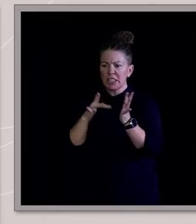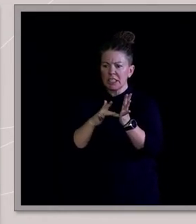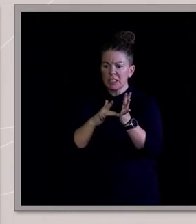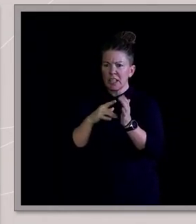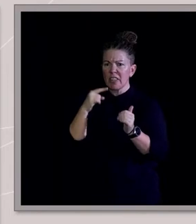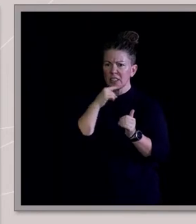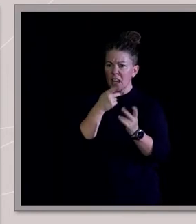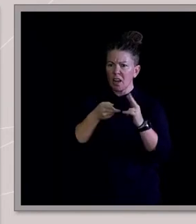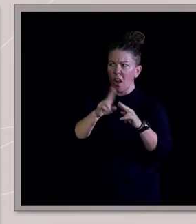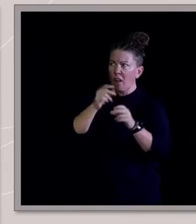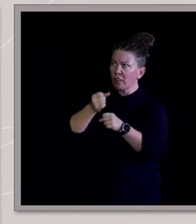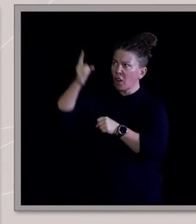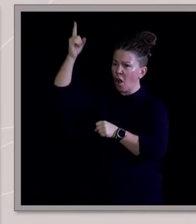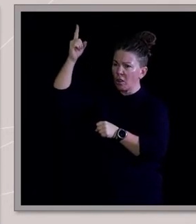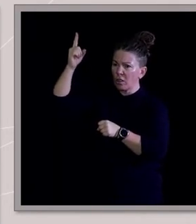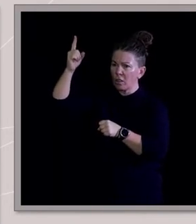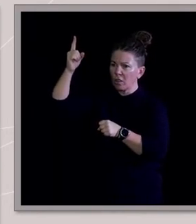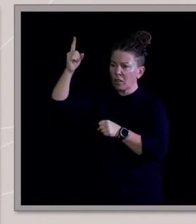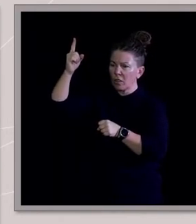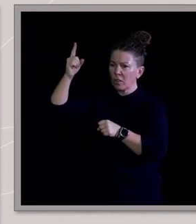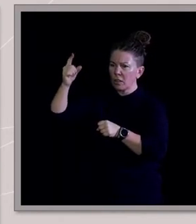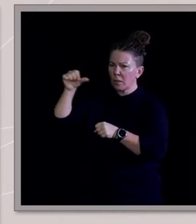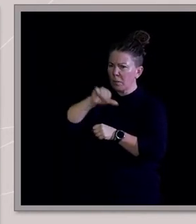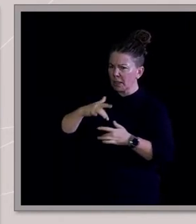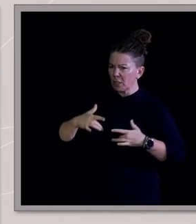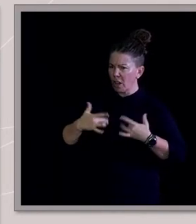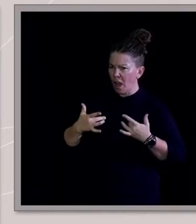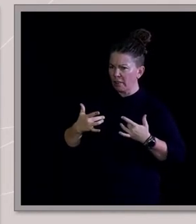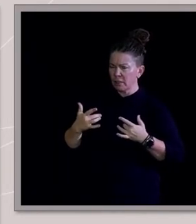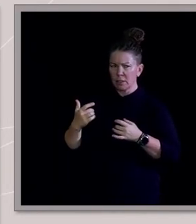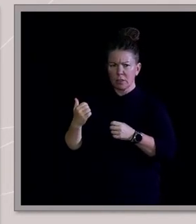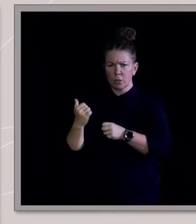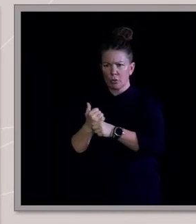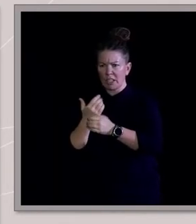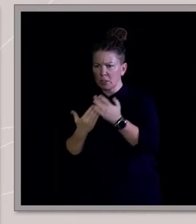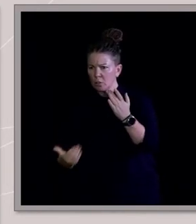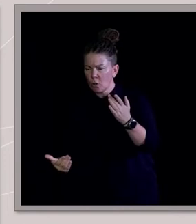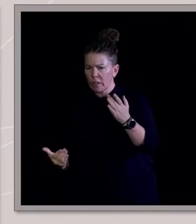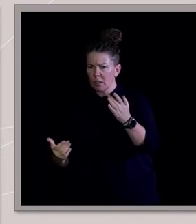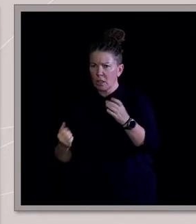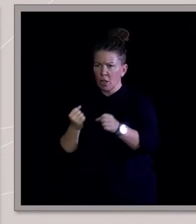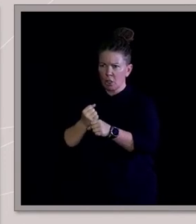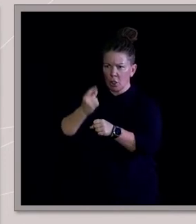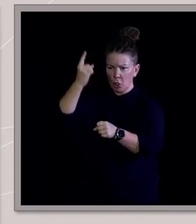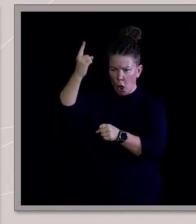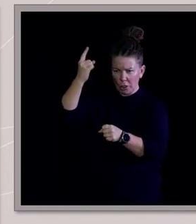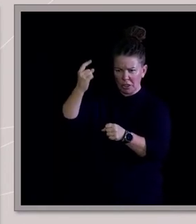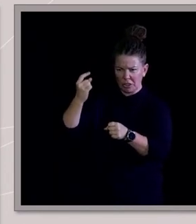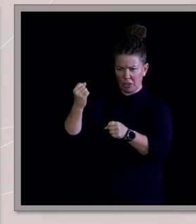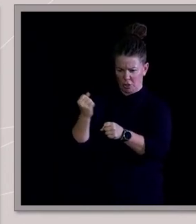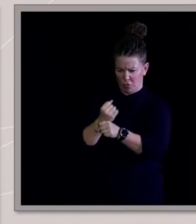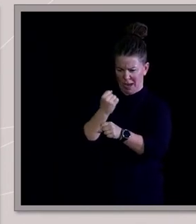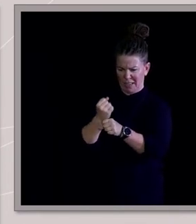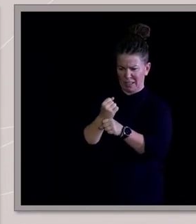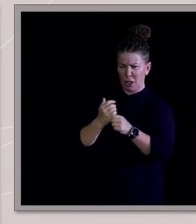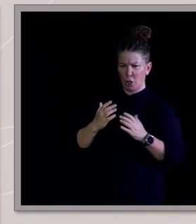resurrected? Do I believe the creation story or this whole narrative that God created human beings to sin and then have to